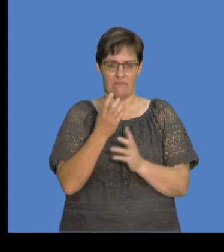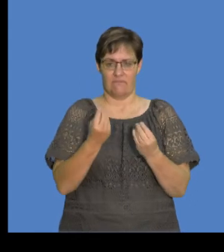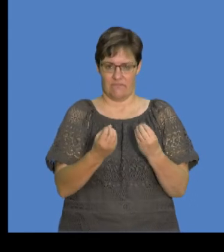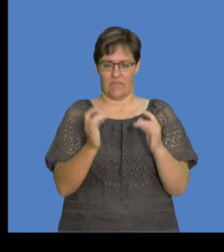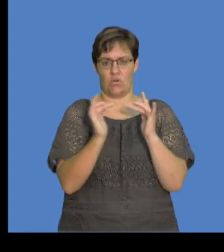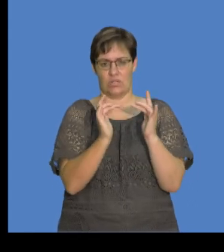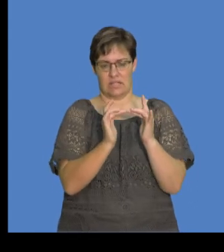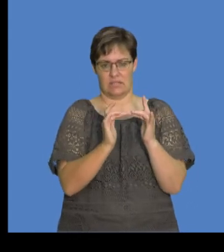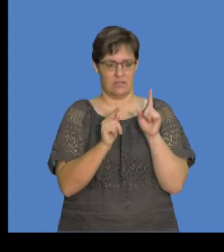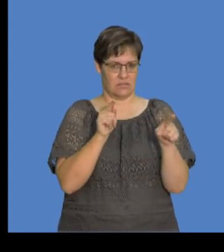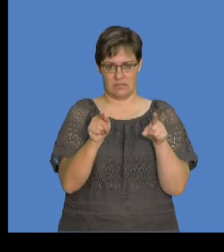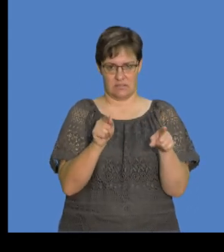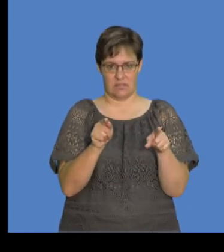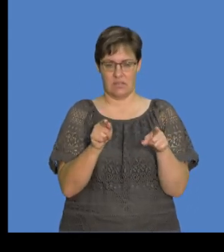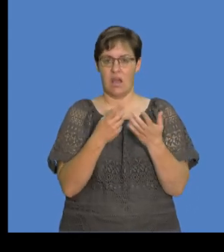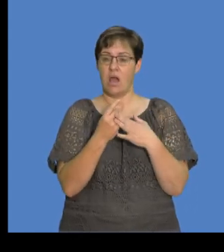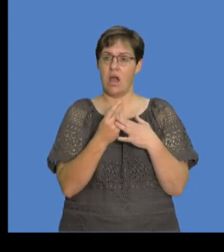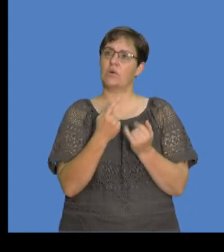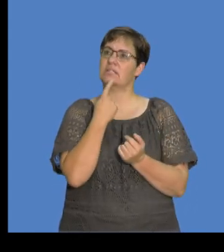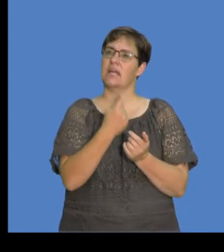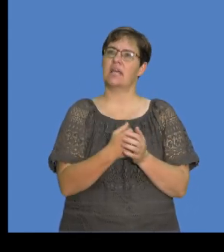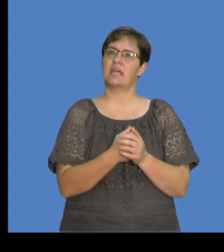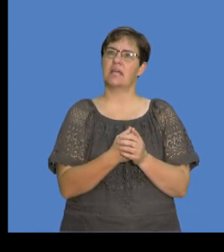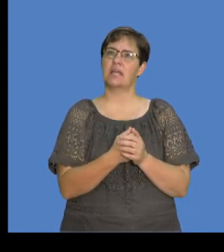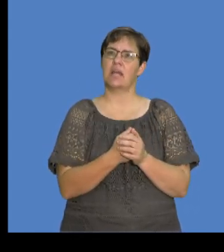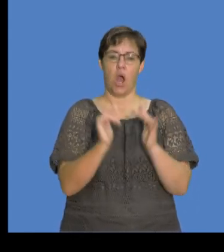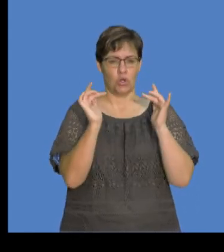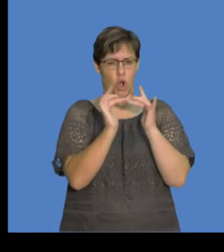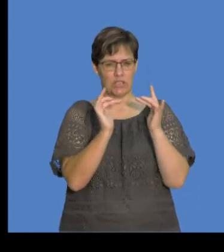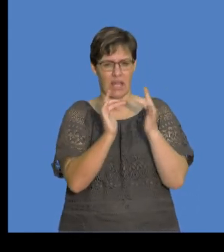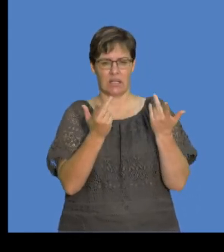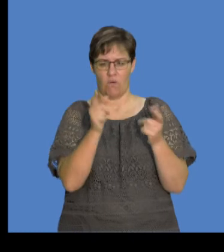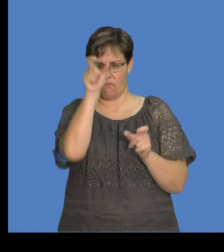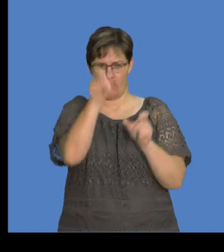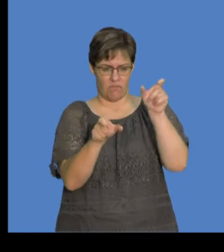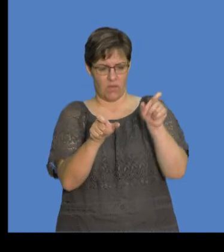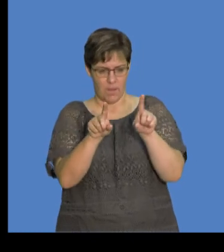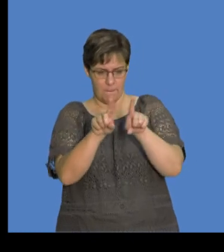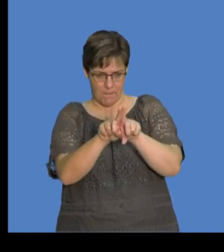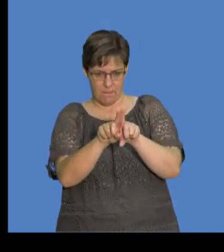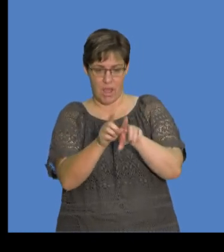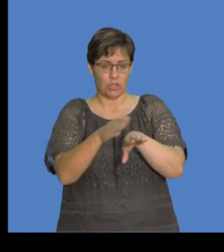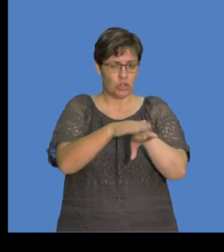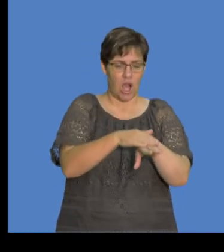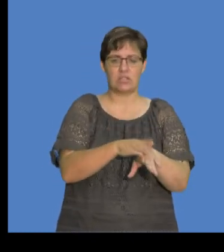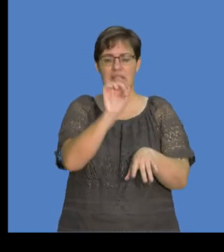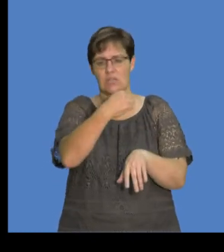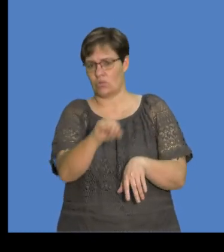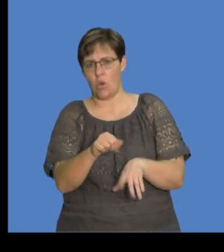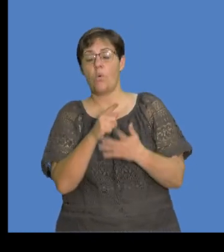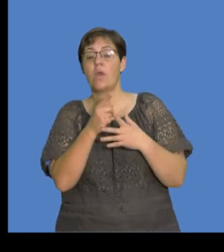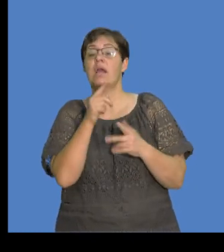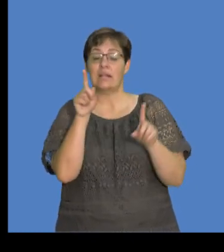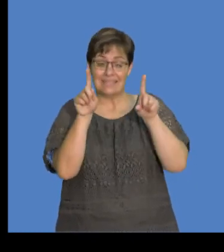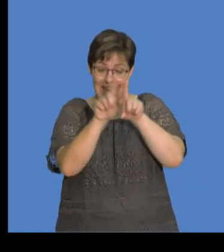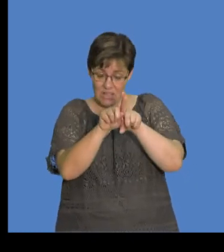contact between them. And immediately we talk about contact of spheres, whether charged or not. We can talk about the transfer